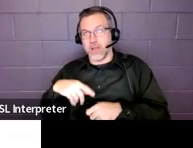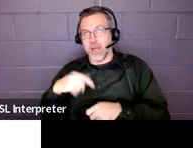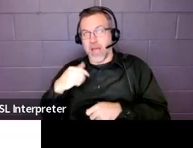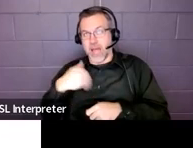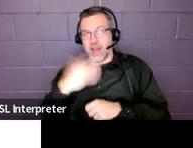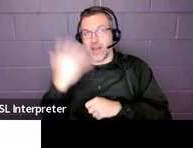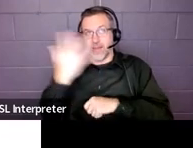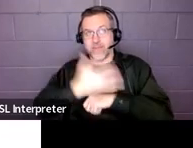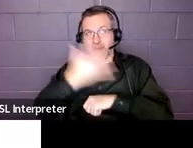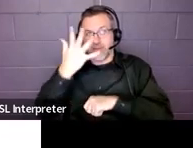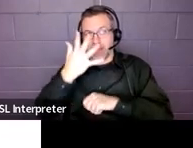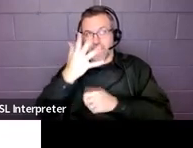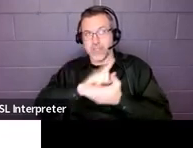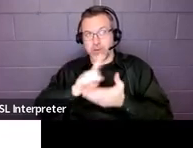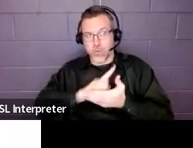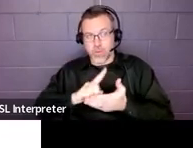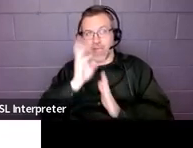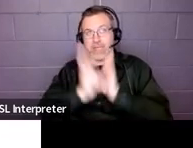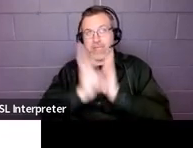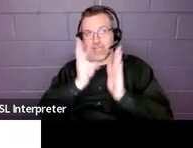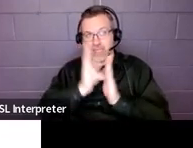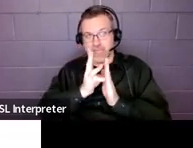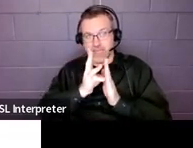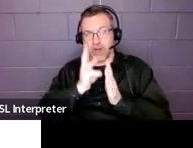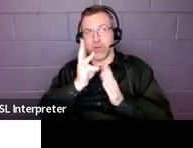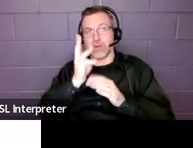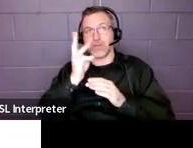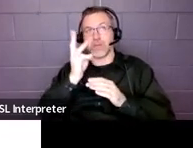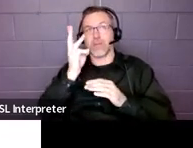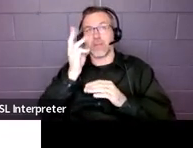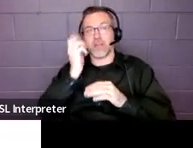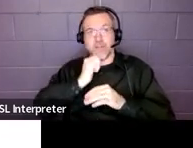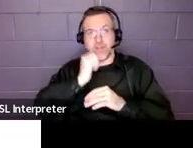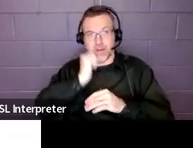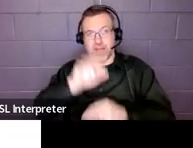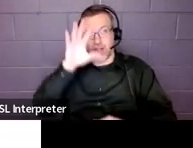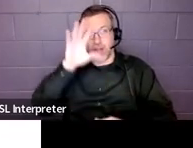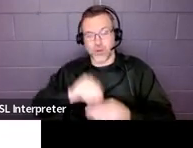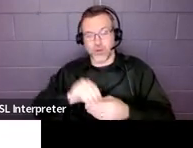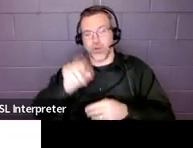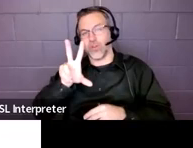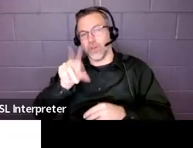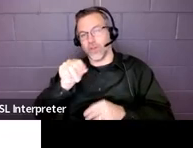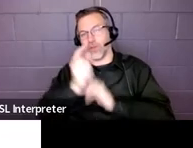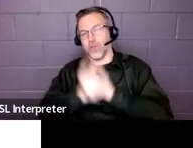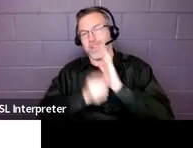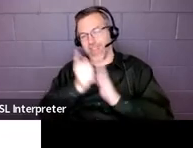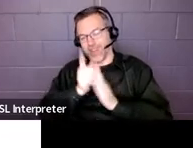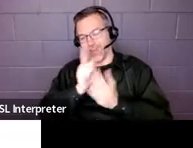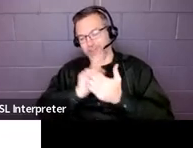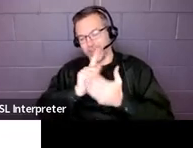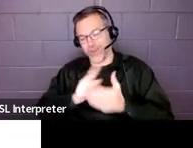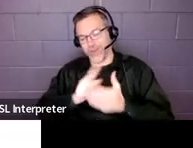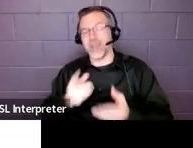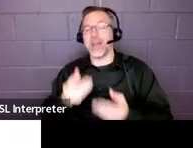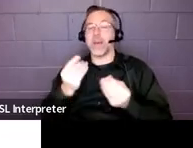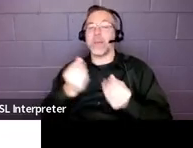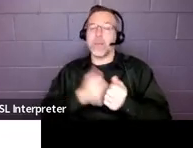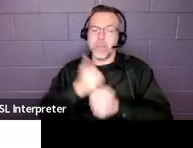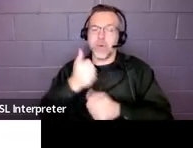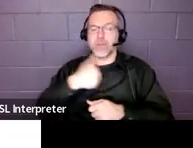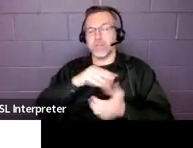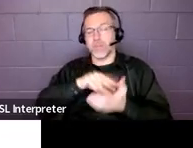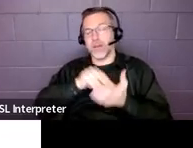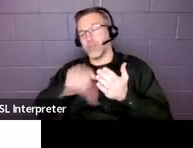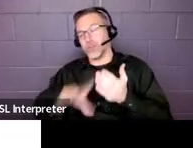days a week, six hours a day for 30 hours a week. All of my kids got lots of related services. So if they had an